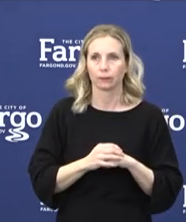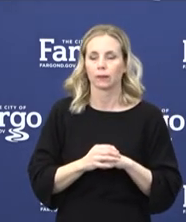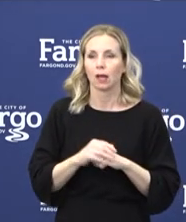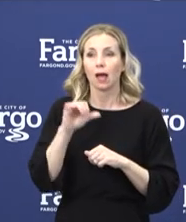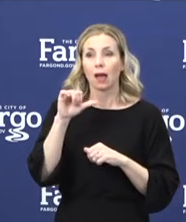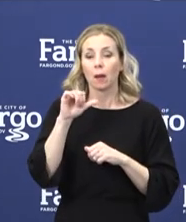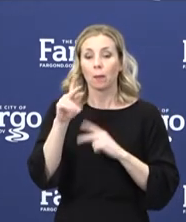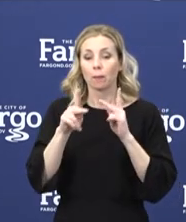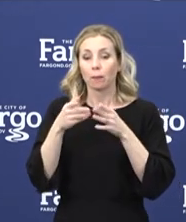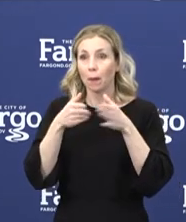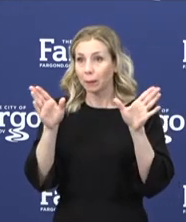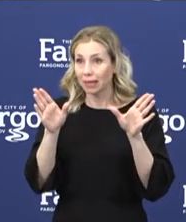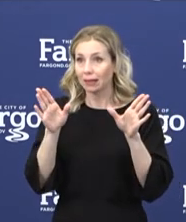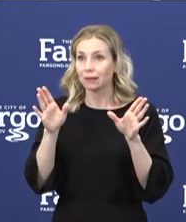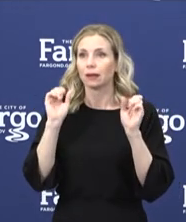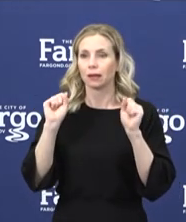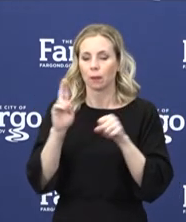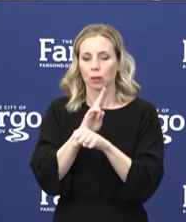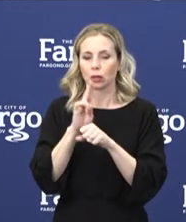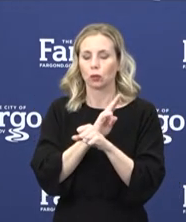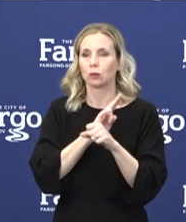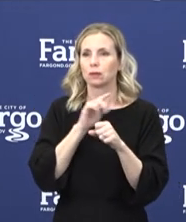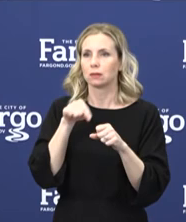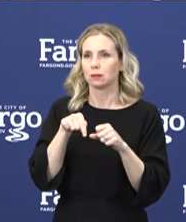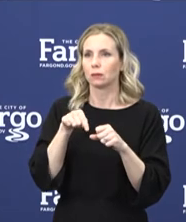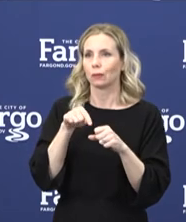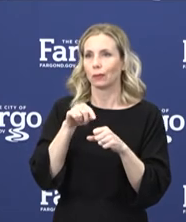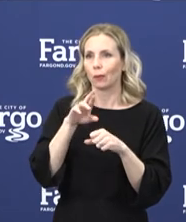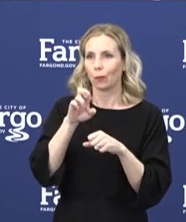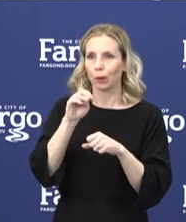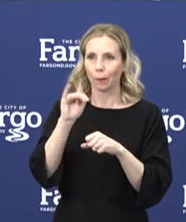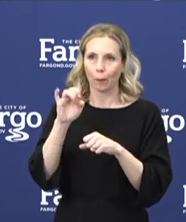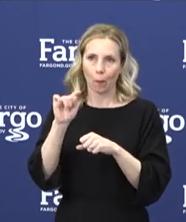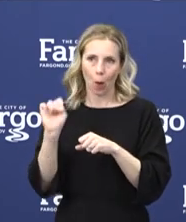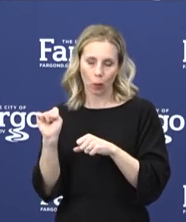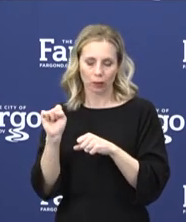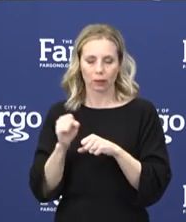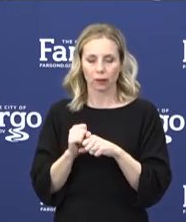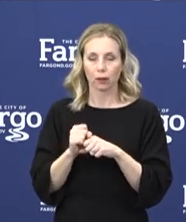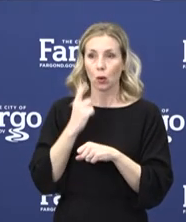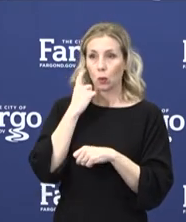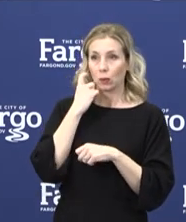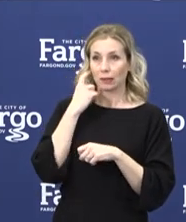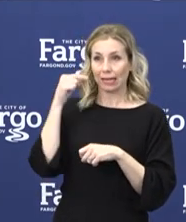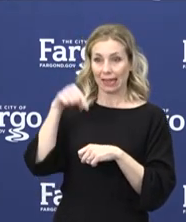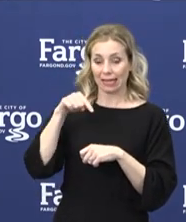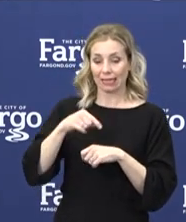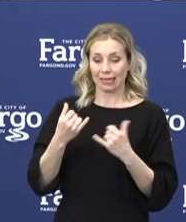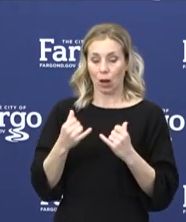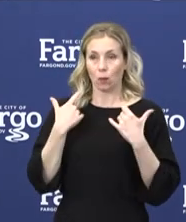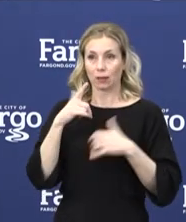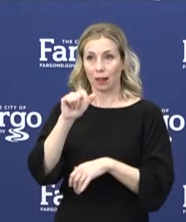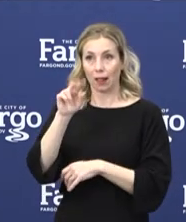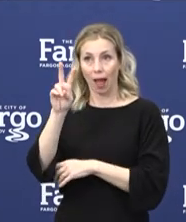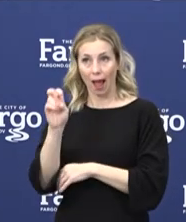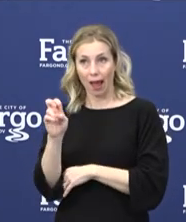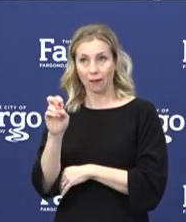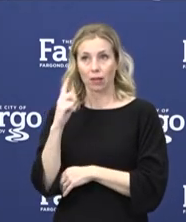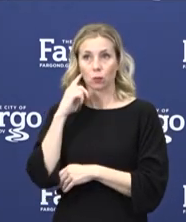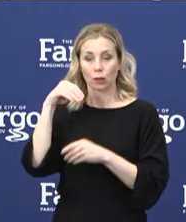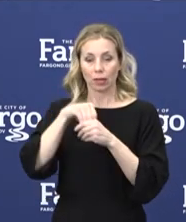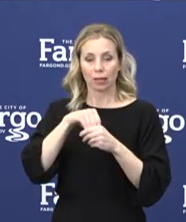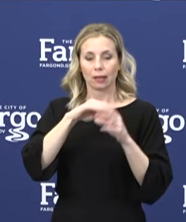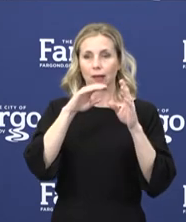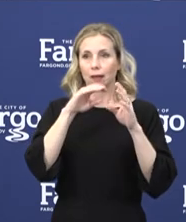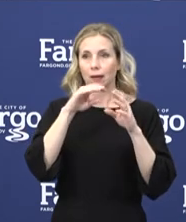As an example of that, this Monday's commission meeting was held live, broadcast to the public, and you were able to watch us as we proceeded.